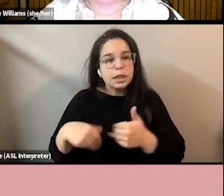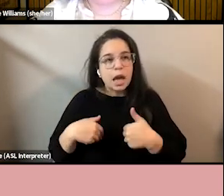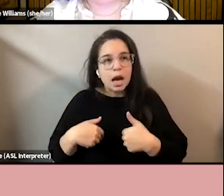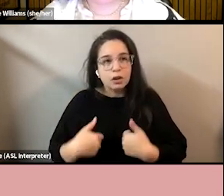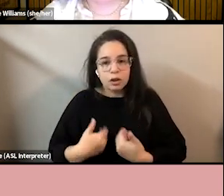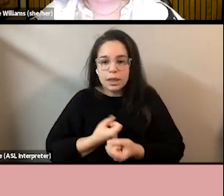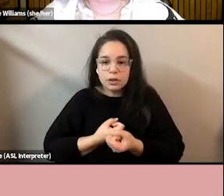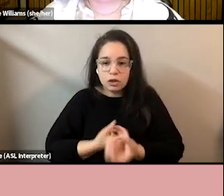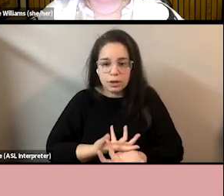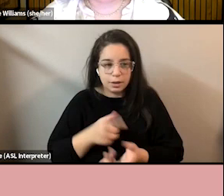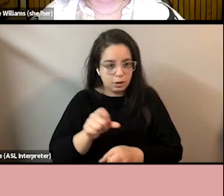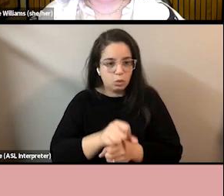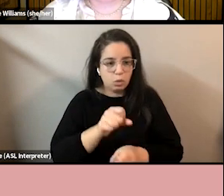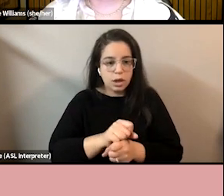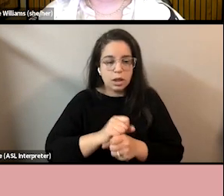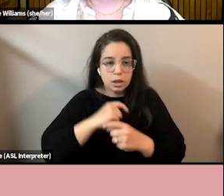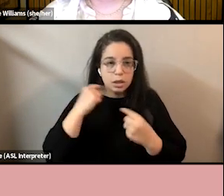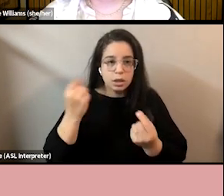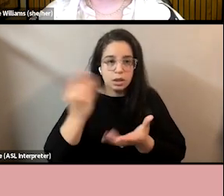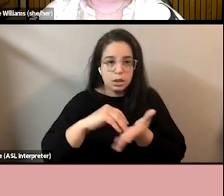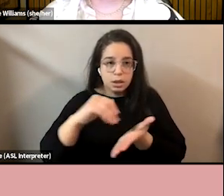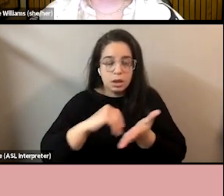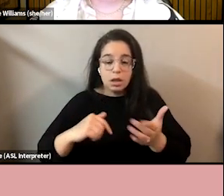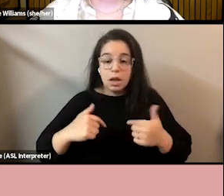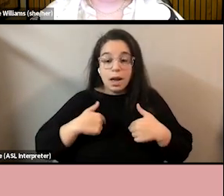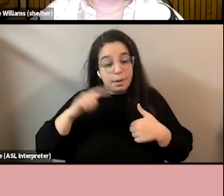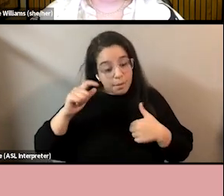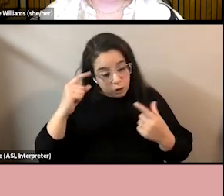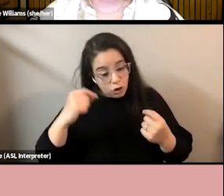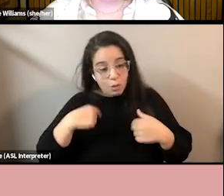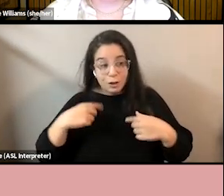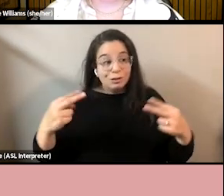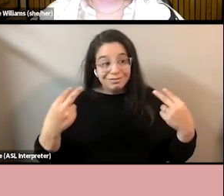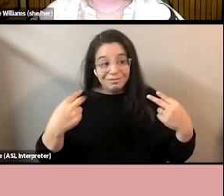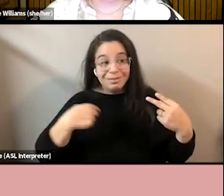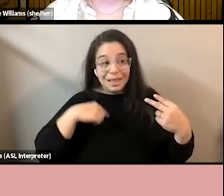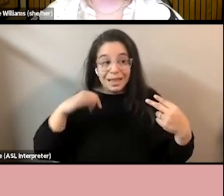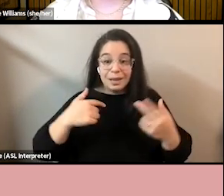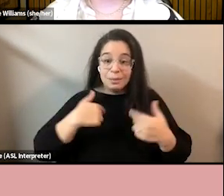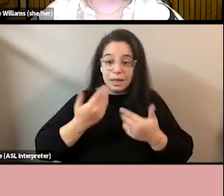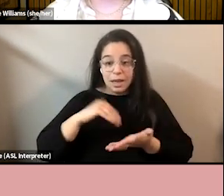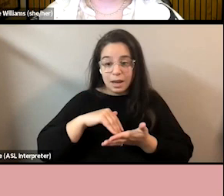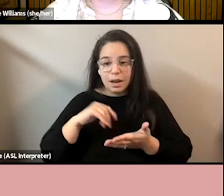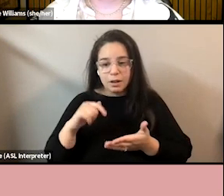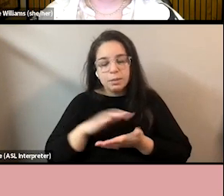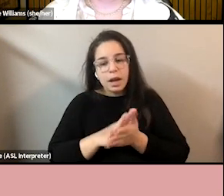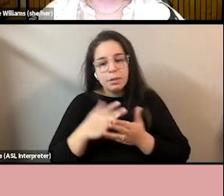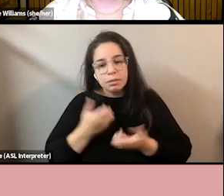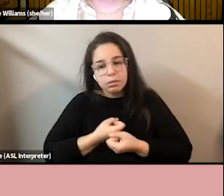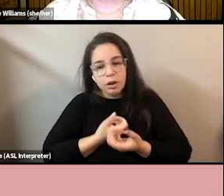This work is exhausting. Being the unappointed face of everyone like you in a business, in a community, is exhausting.